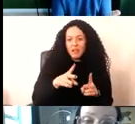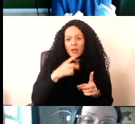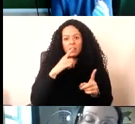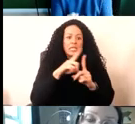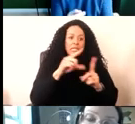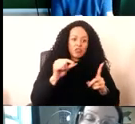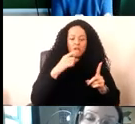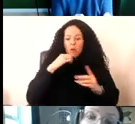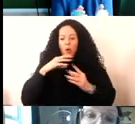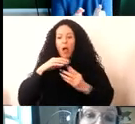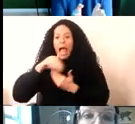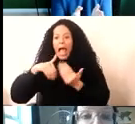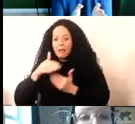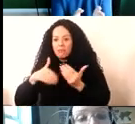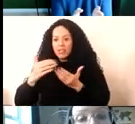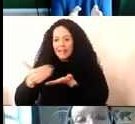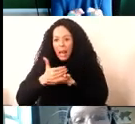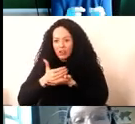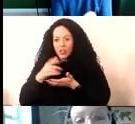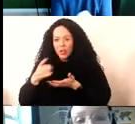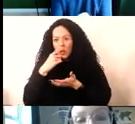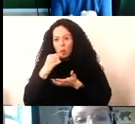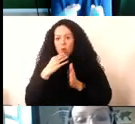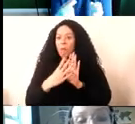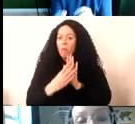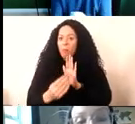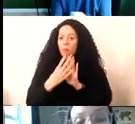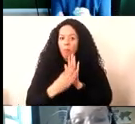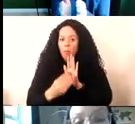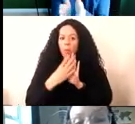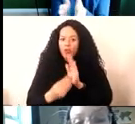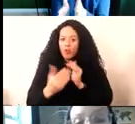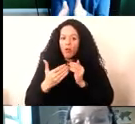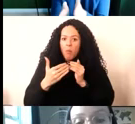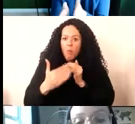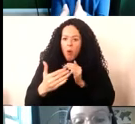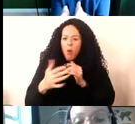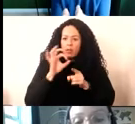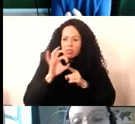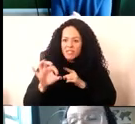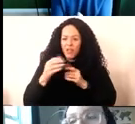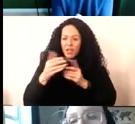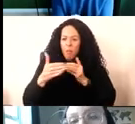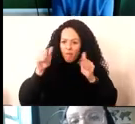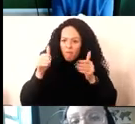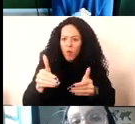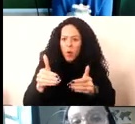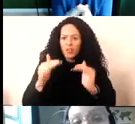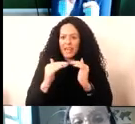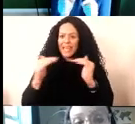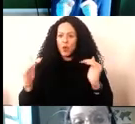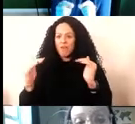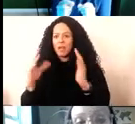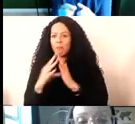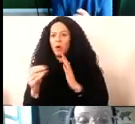hybrid collecting activity, you could model more granular, more specific, more focused equivalents of this